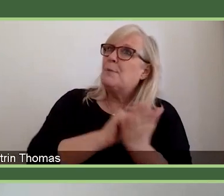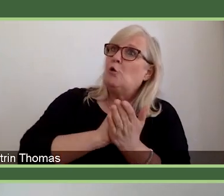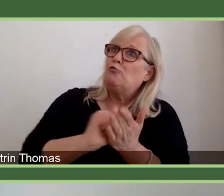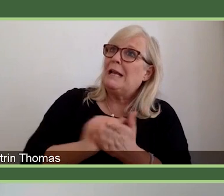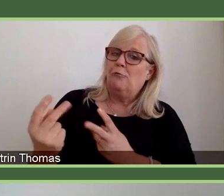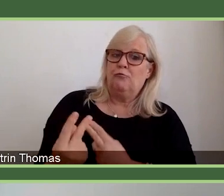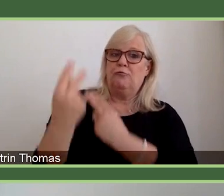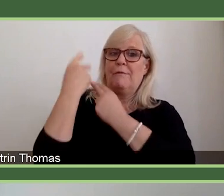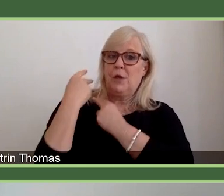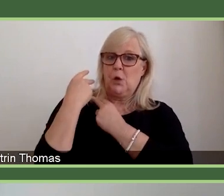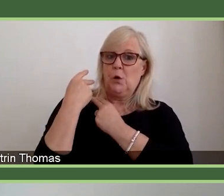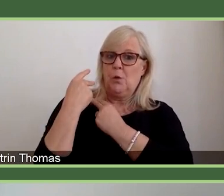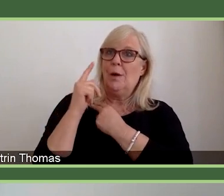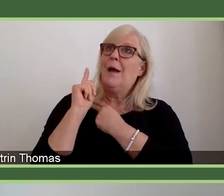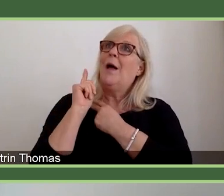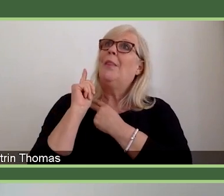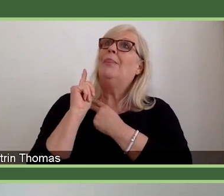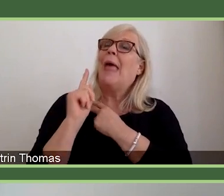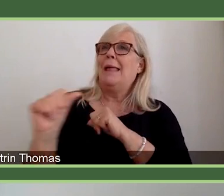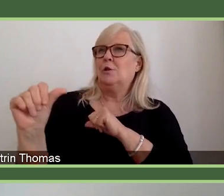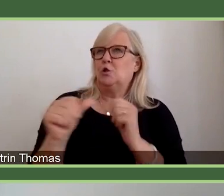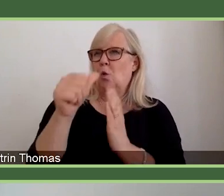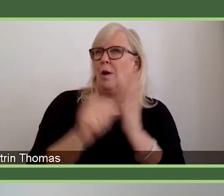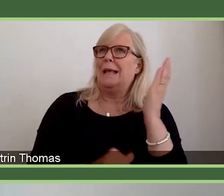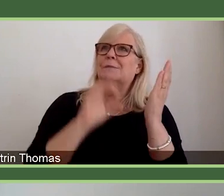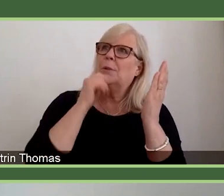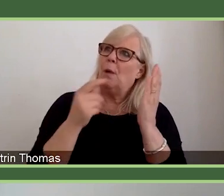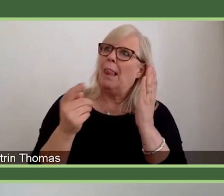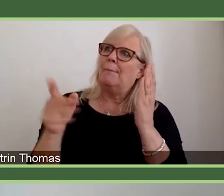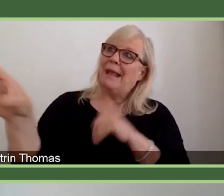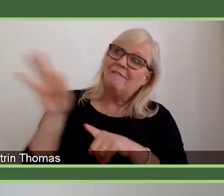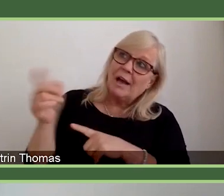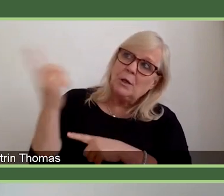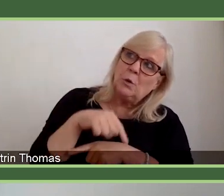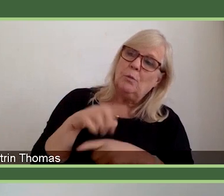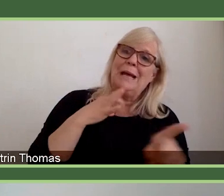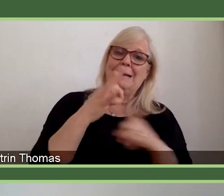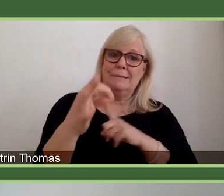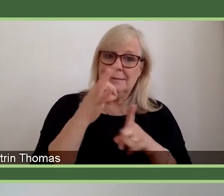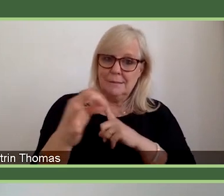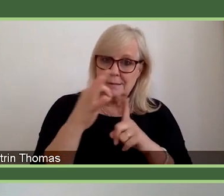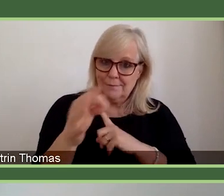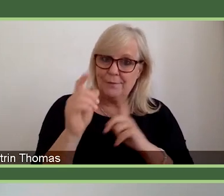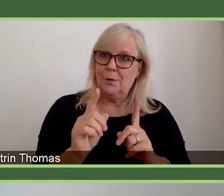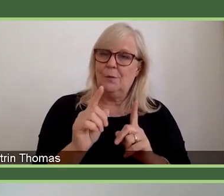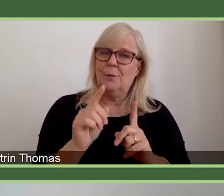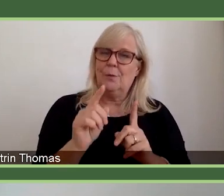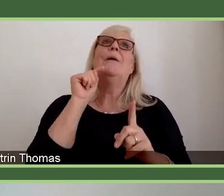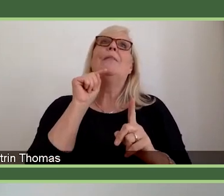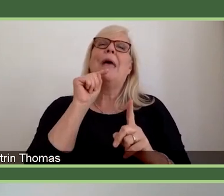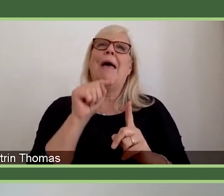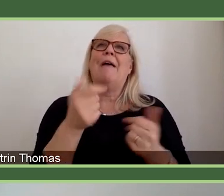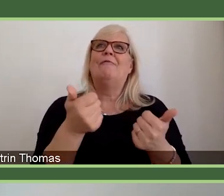shortlisted applications, we'll be inviting those into interview, where the final recommendation will be made.